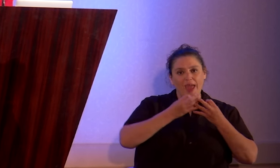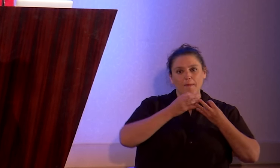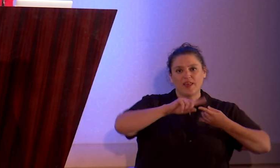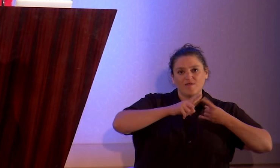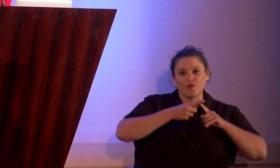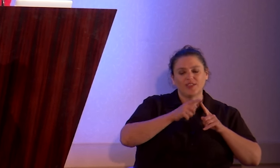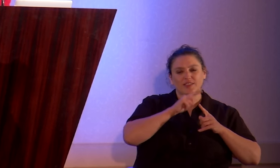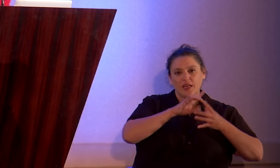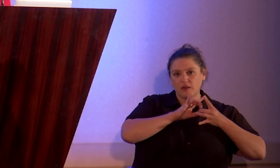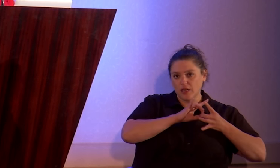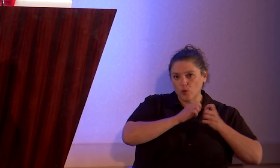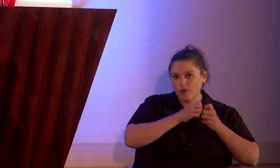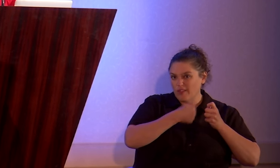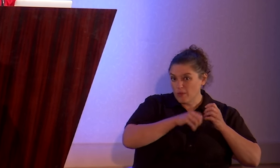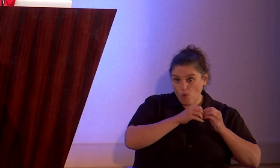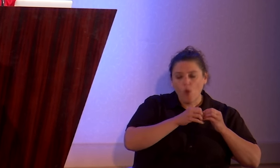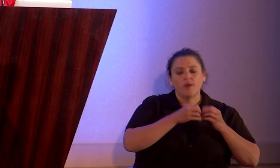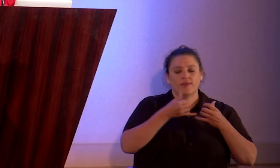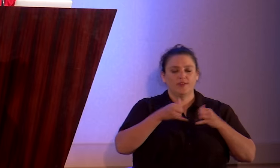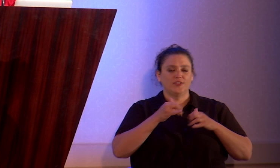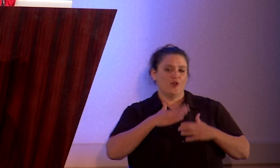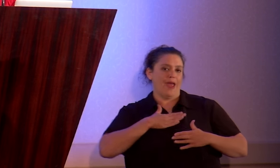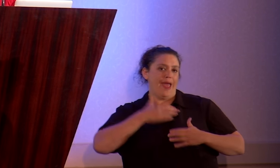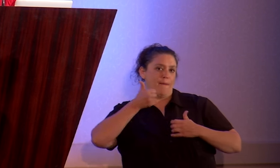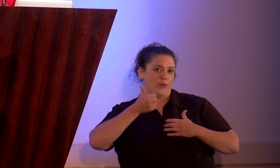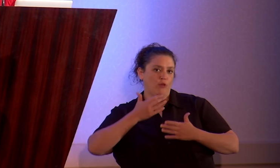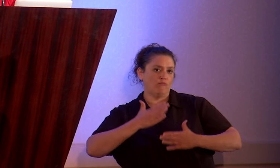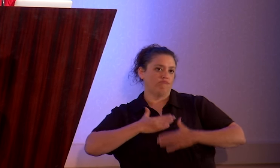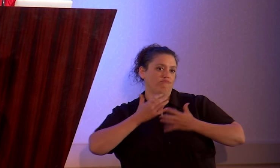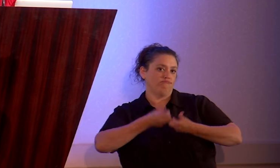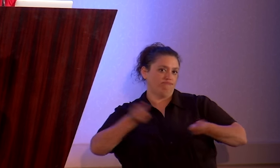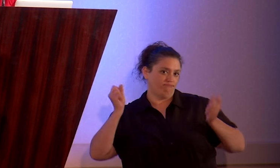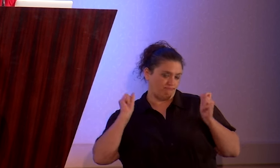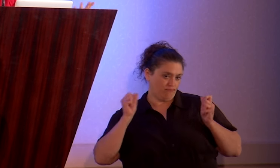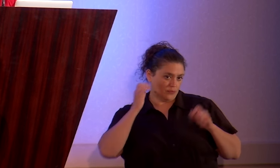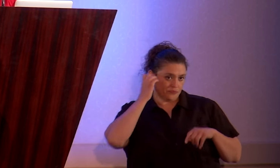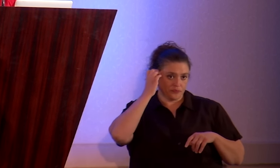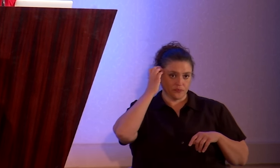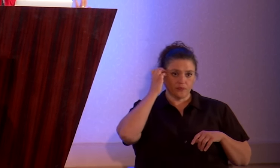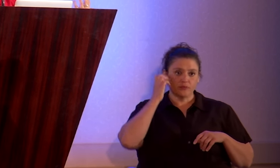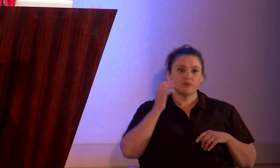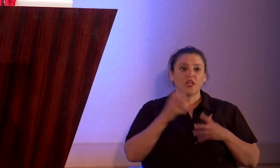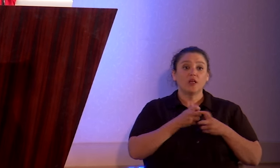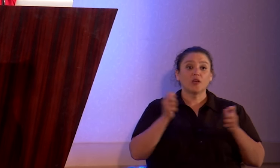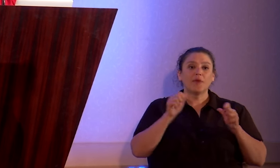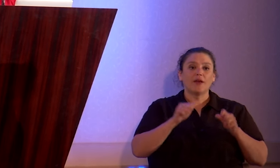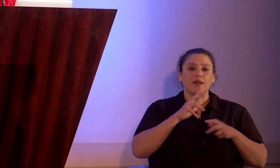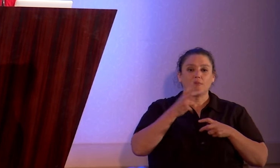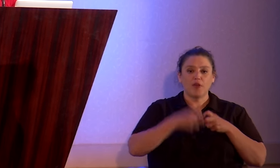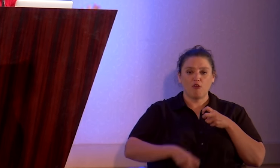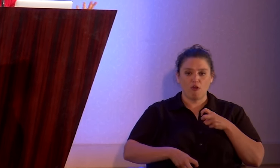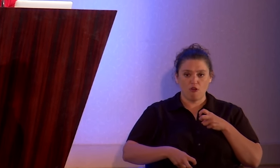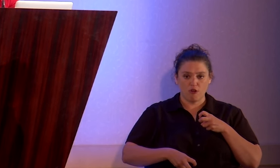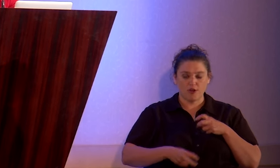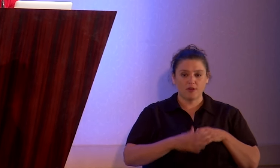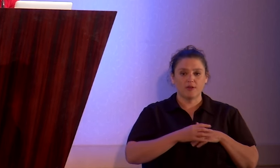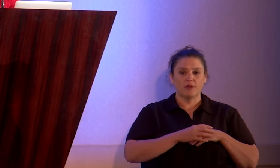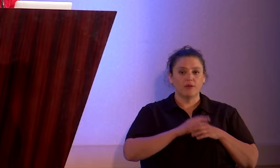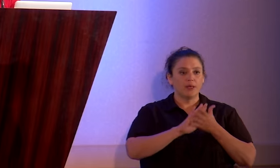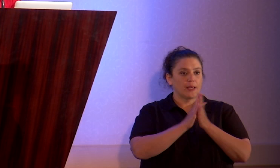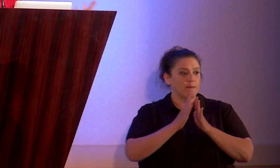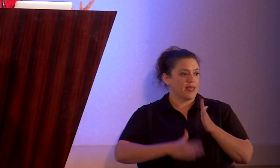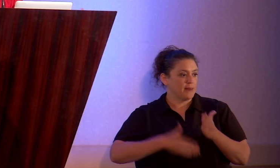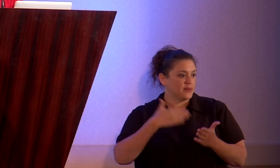glad they came out and they're happier now that they've done it. Coming out can be hard, it can be upsetting,